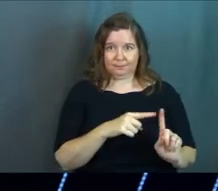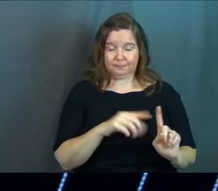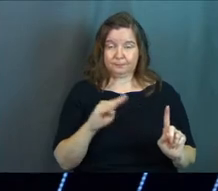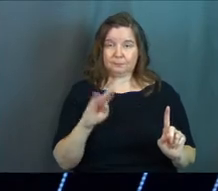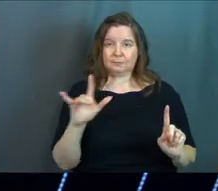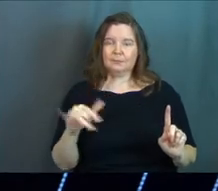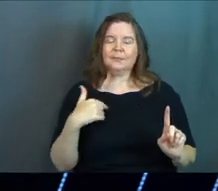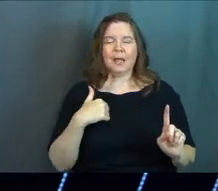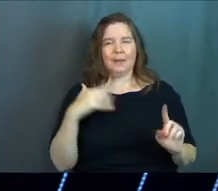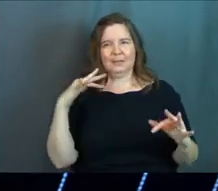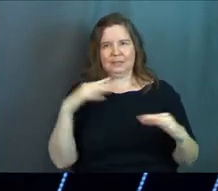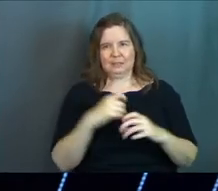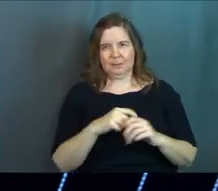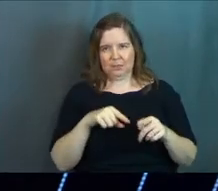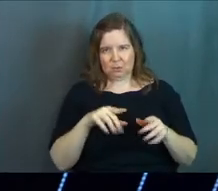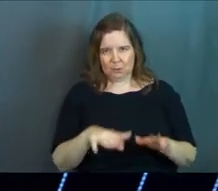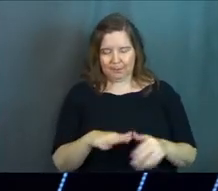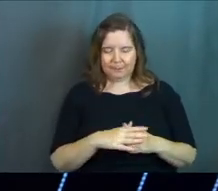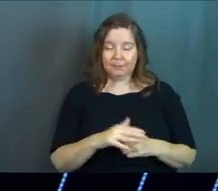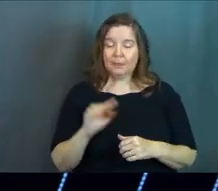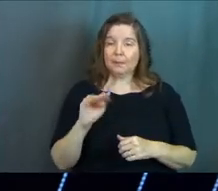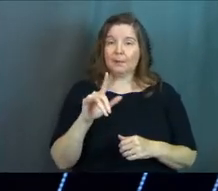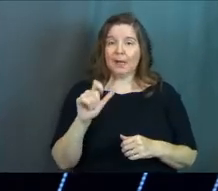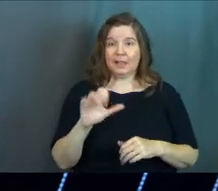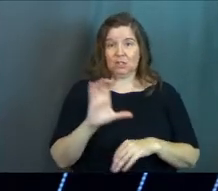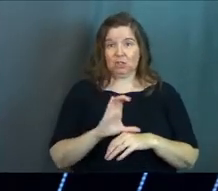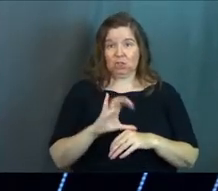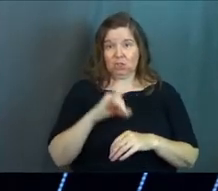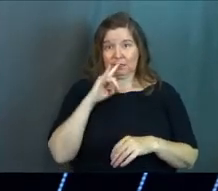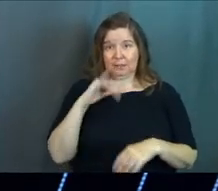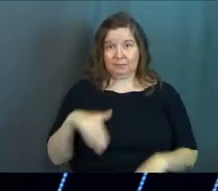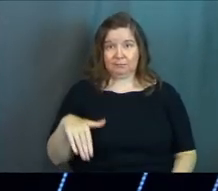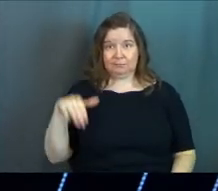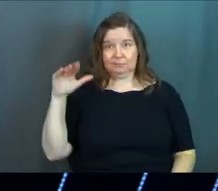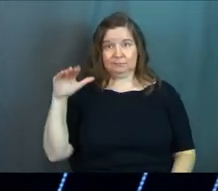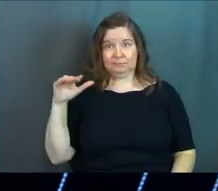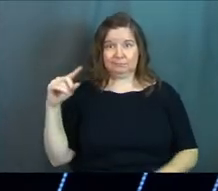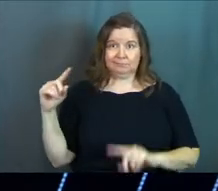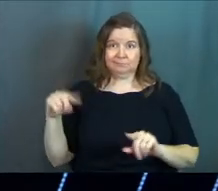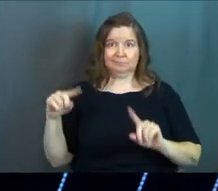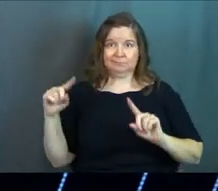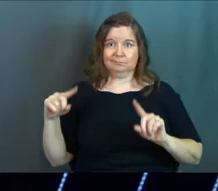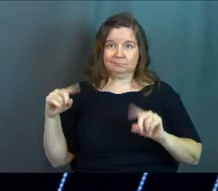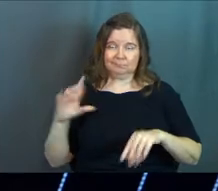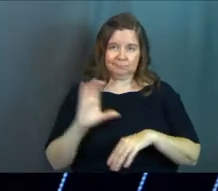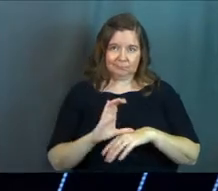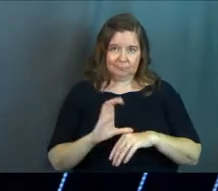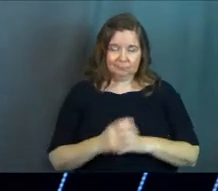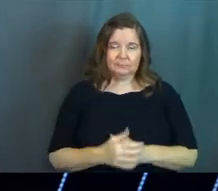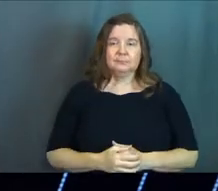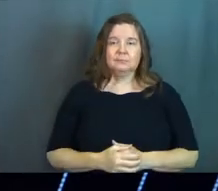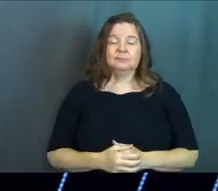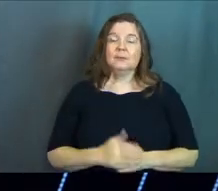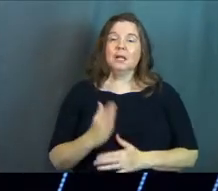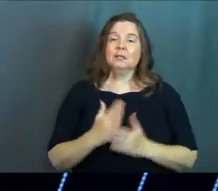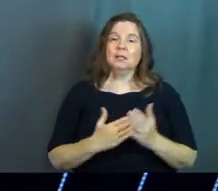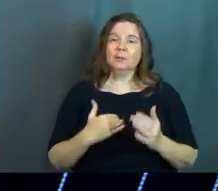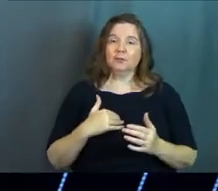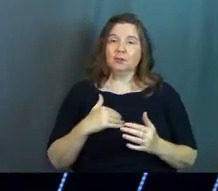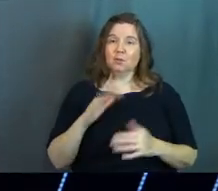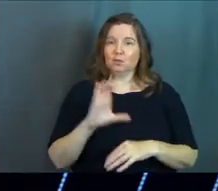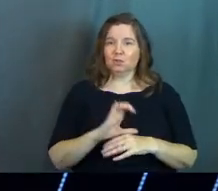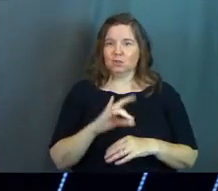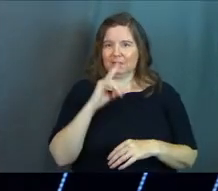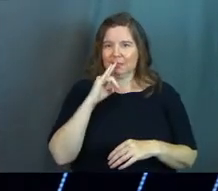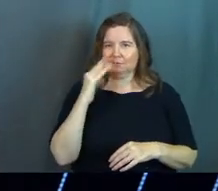Molly's story. I'm going to summarize it this way. Molly's a church kid. Molly grew up in the church. Some of you guys were